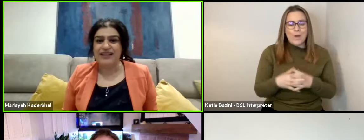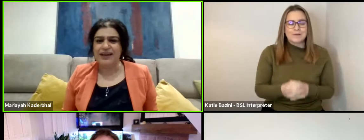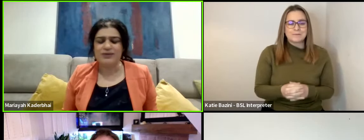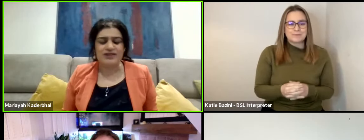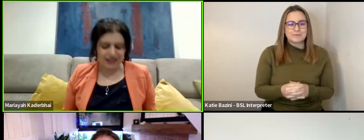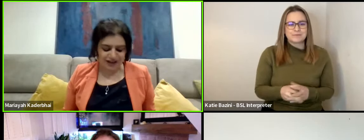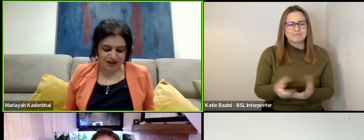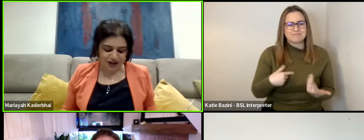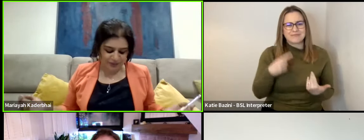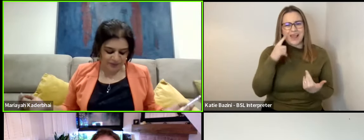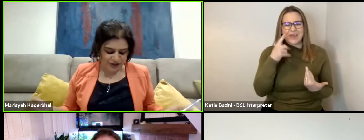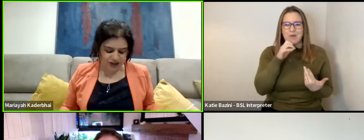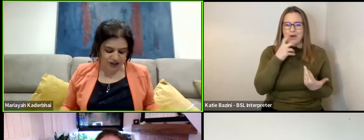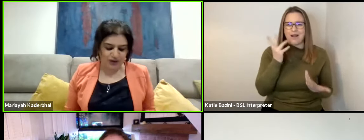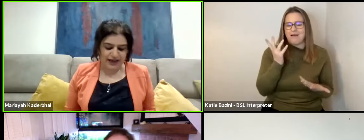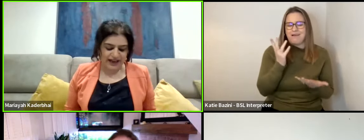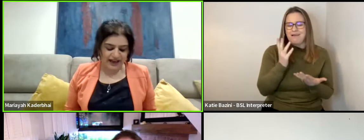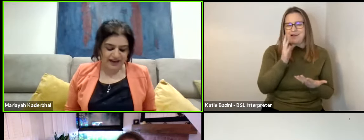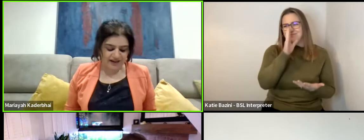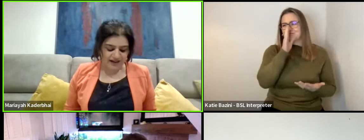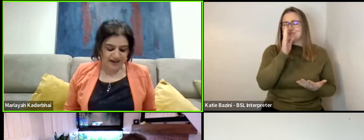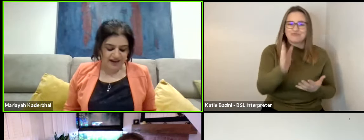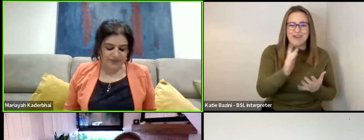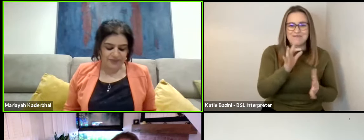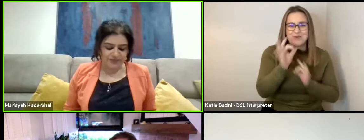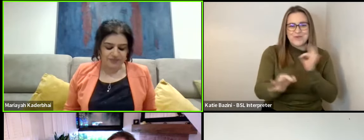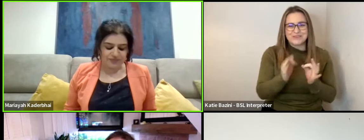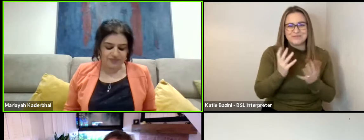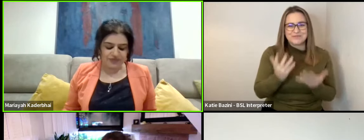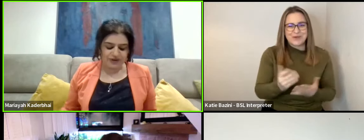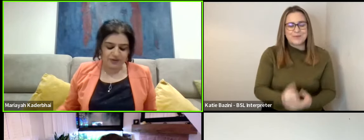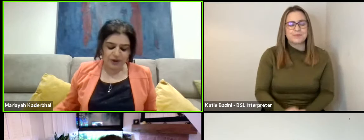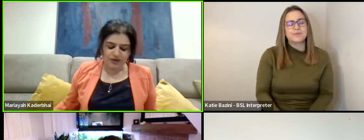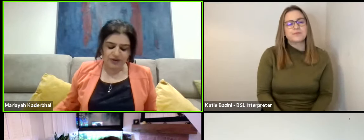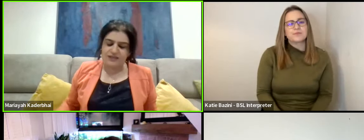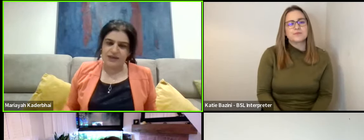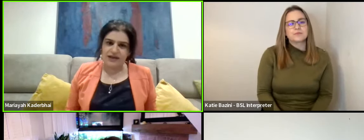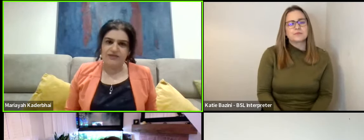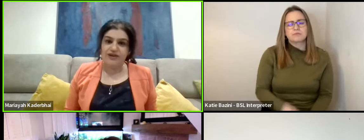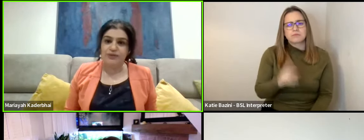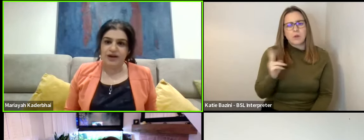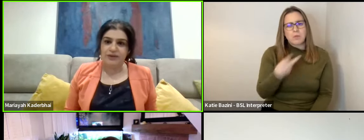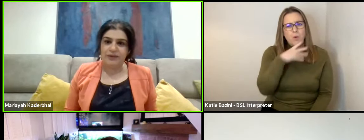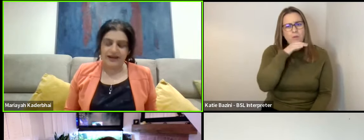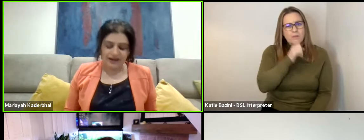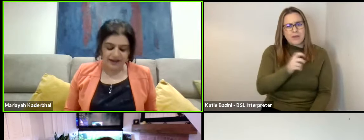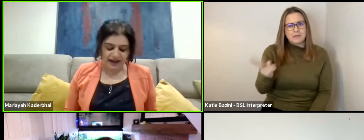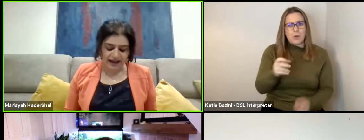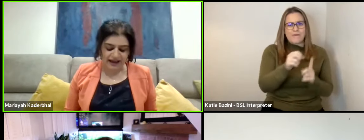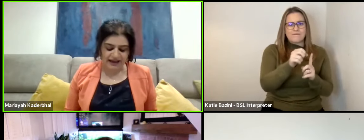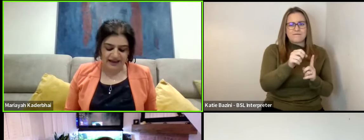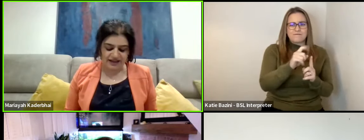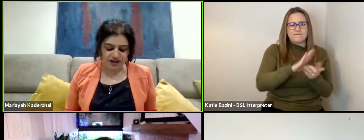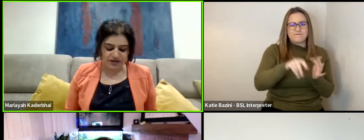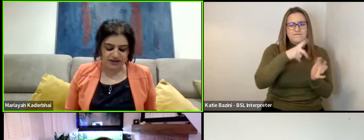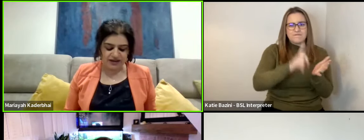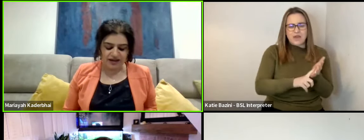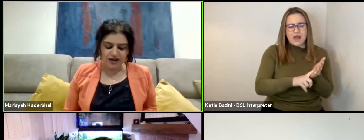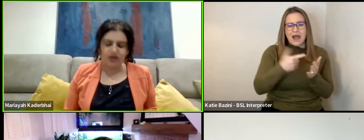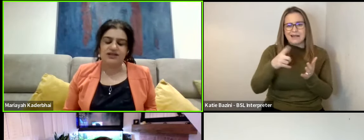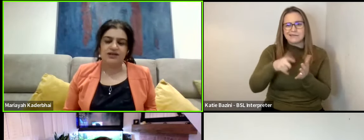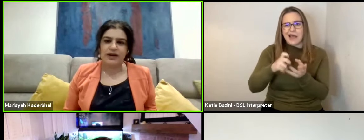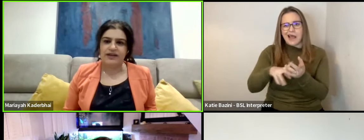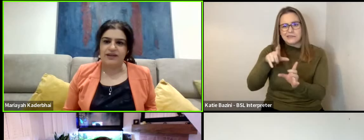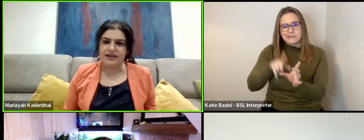I think I'm just going to jump straight in. And both of these men, Phil Burbank and Andy Jones,